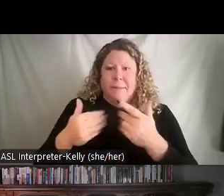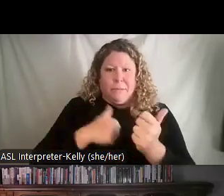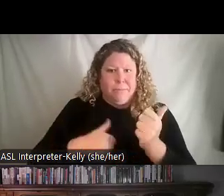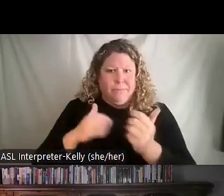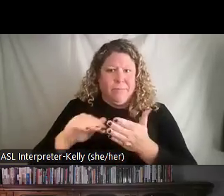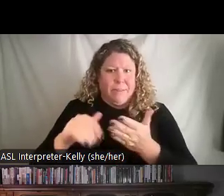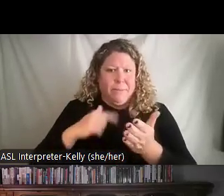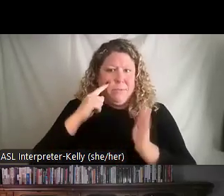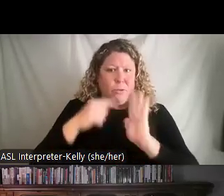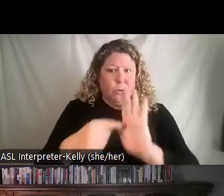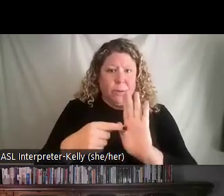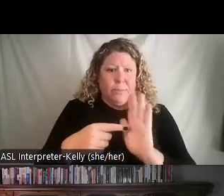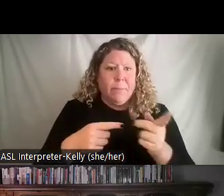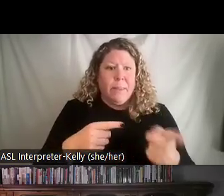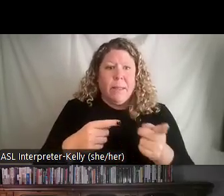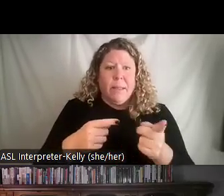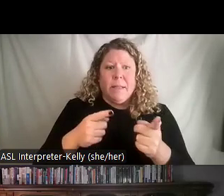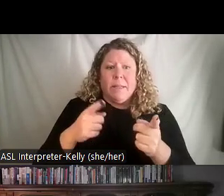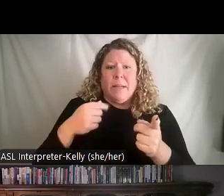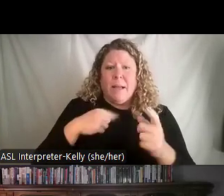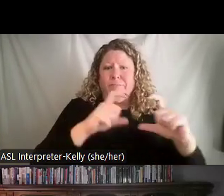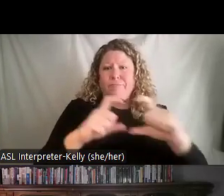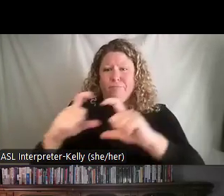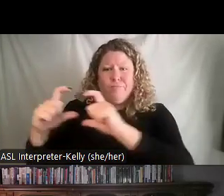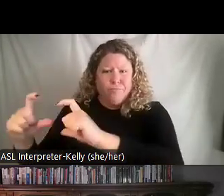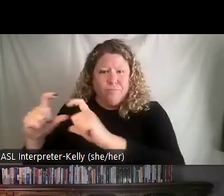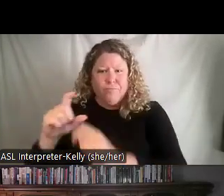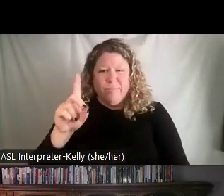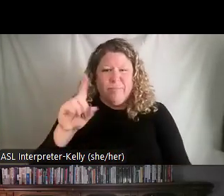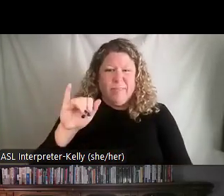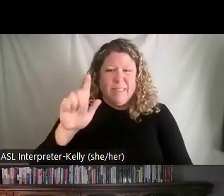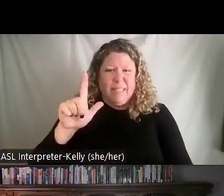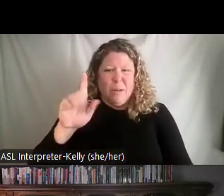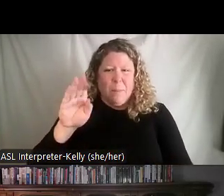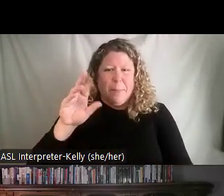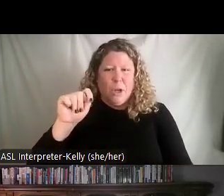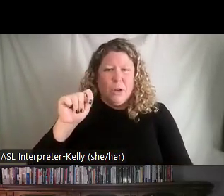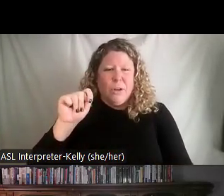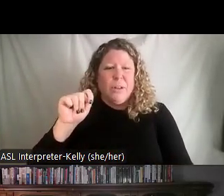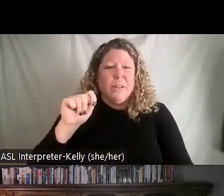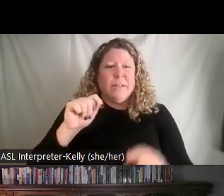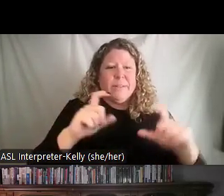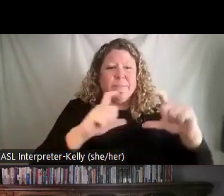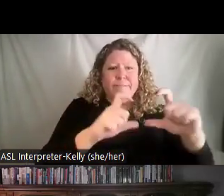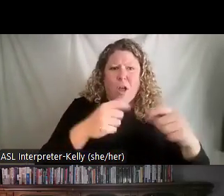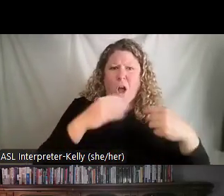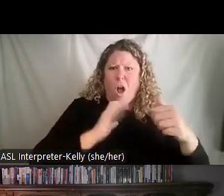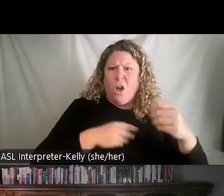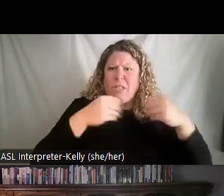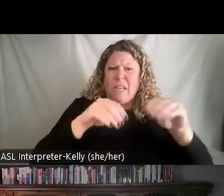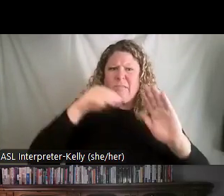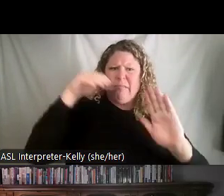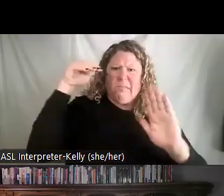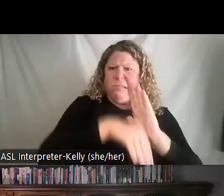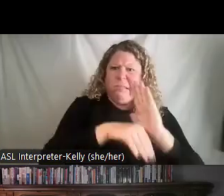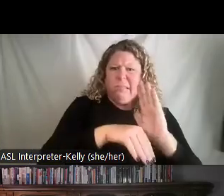the sales on the downturn. It says sales are dropping like a rock. And then he shows another slide, shows the future